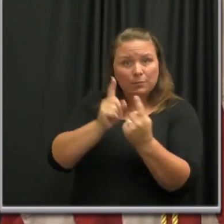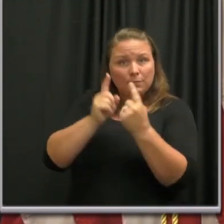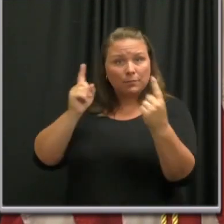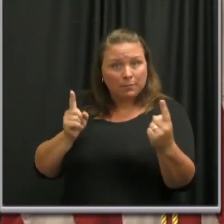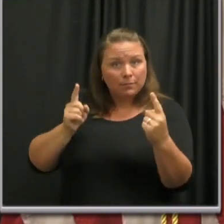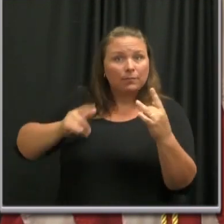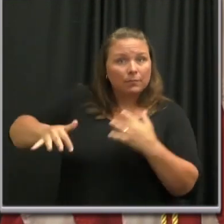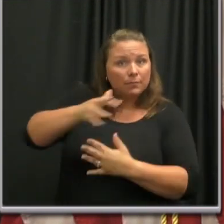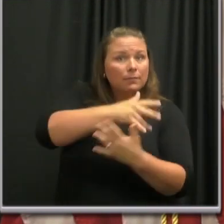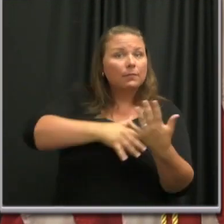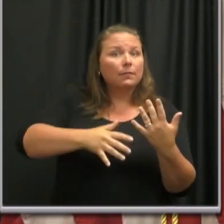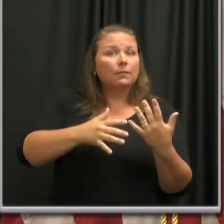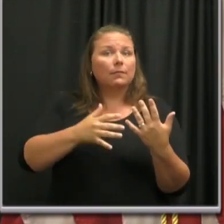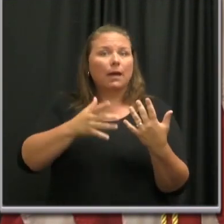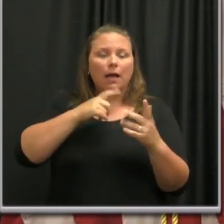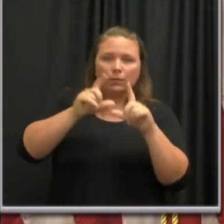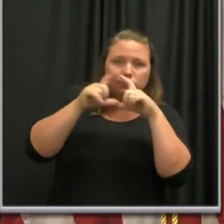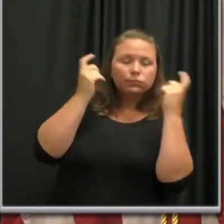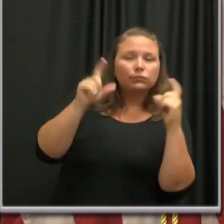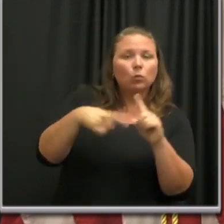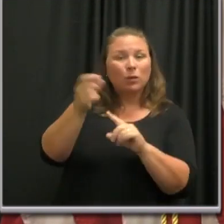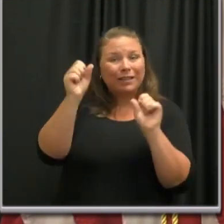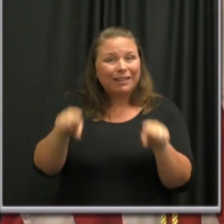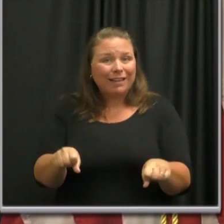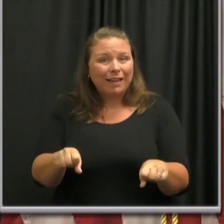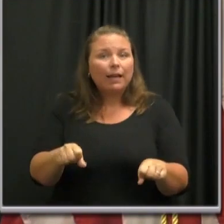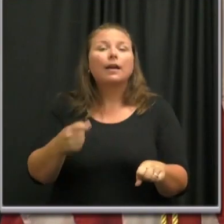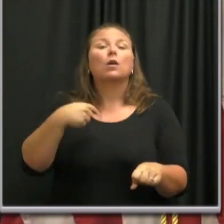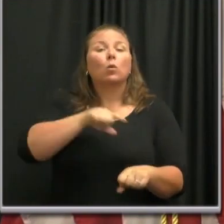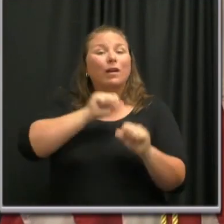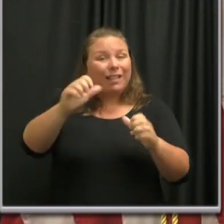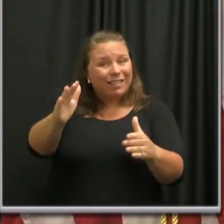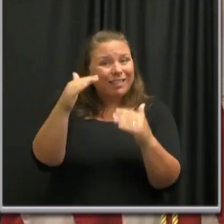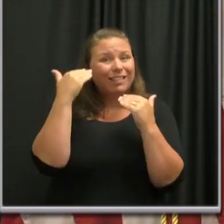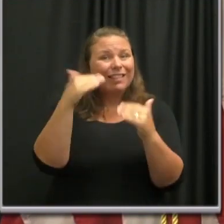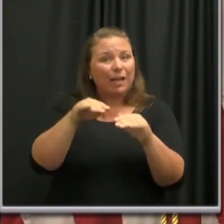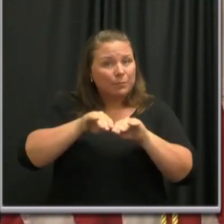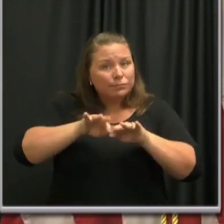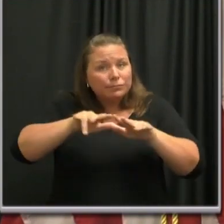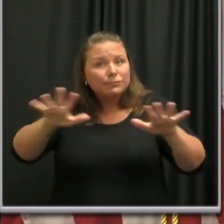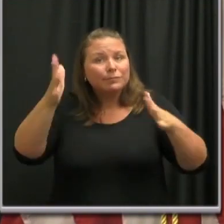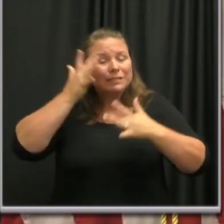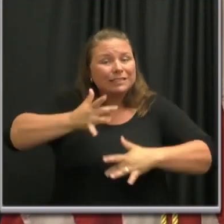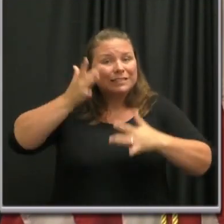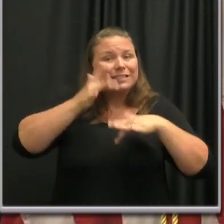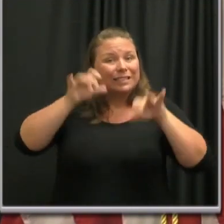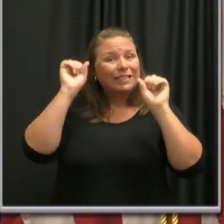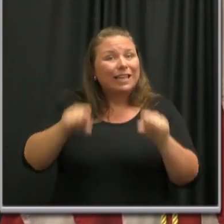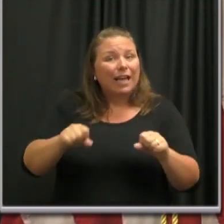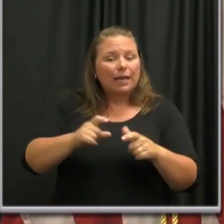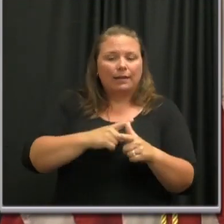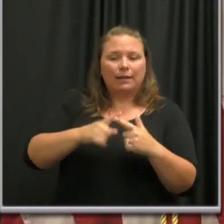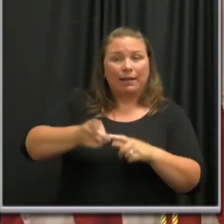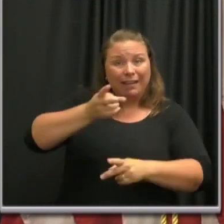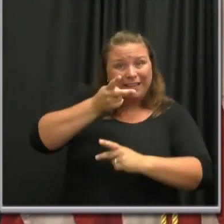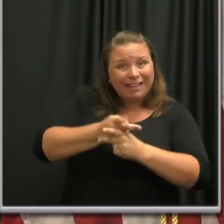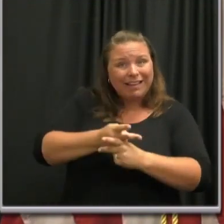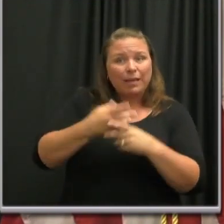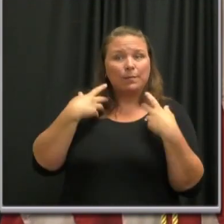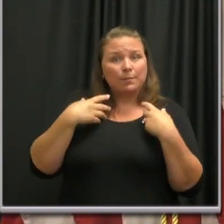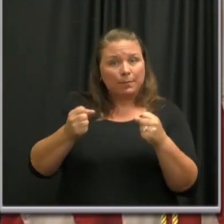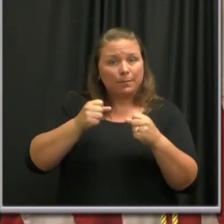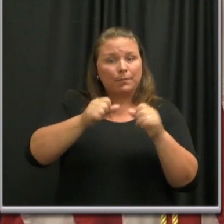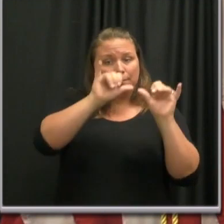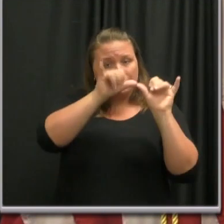from one another and wearing a face covering whenever possible, we can limit the spread of the disease, maintain our public health metrics,